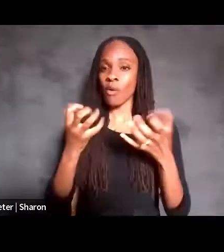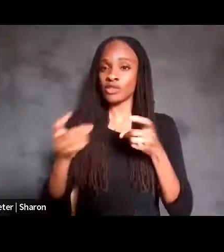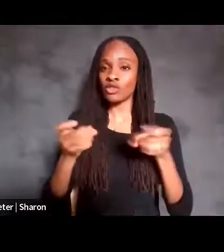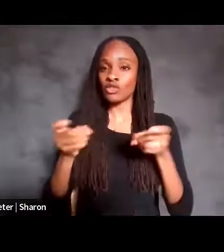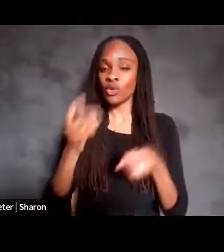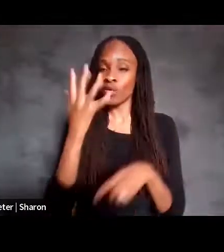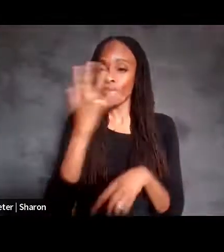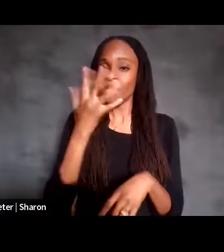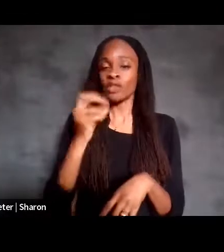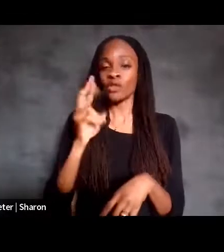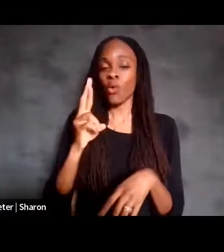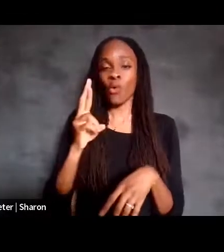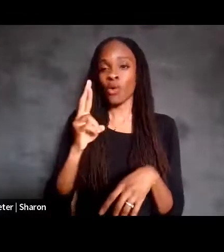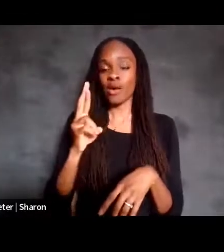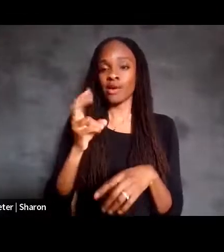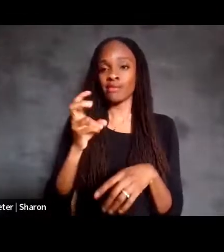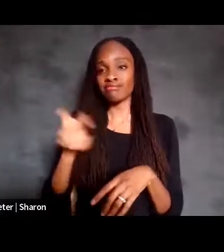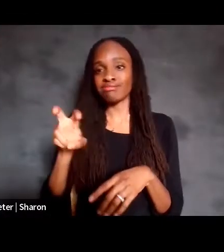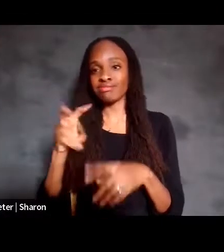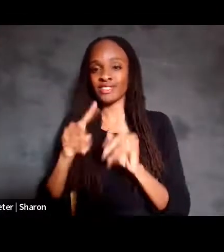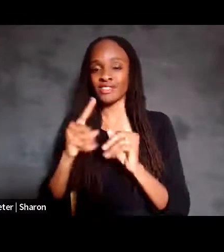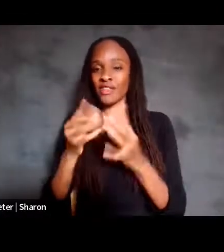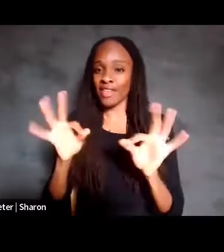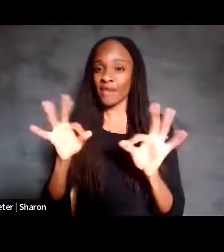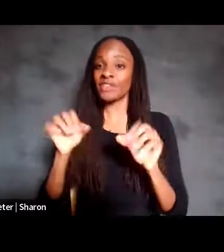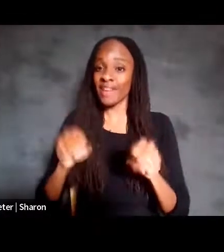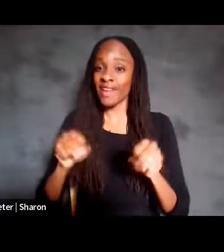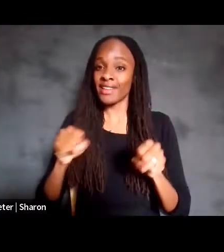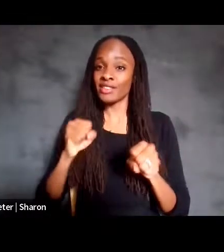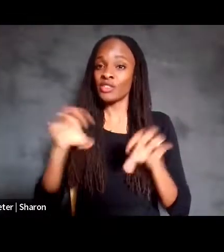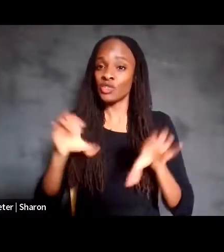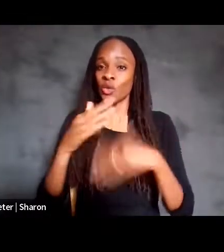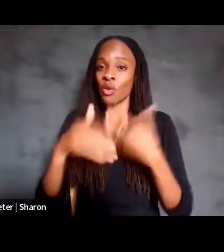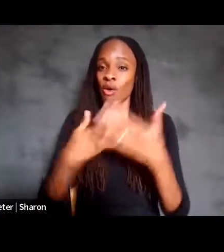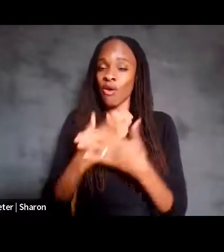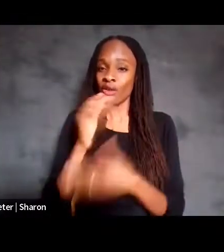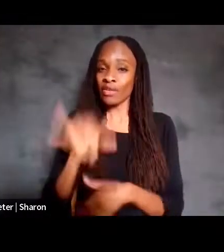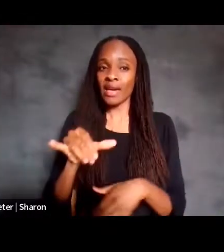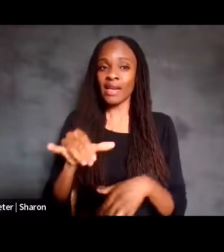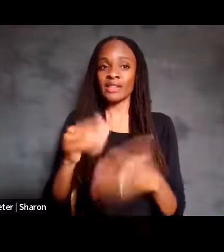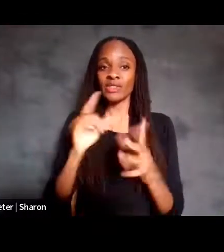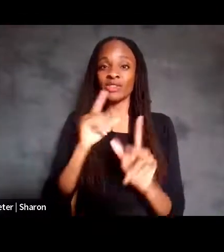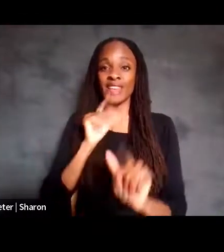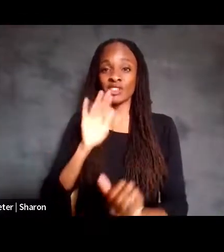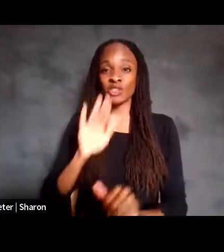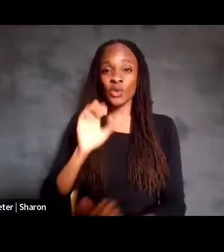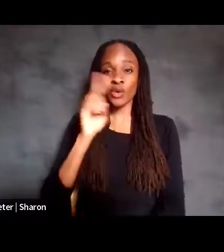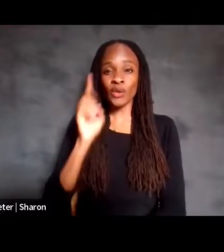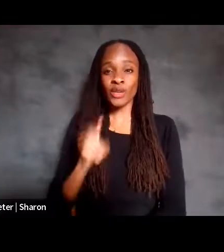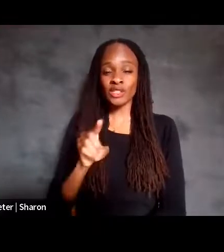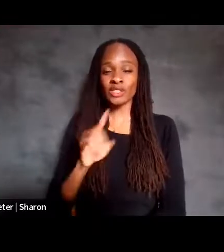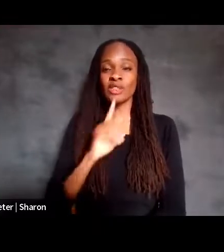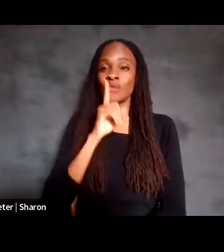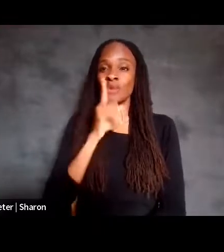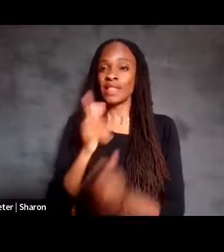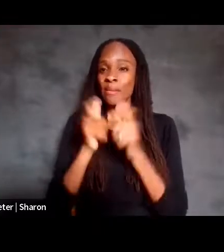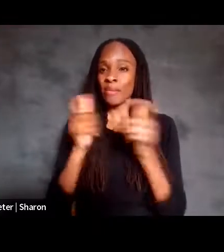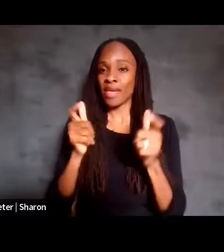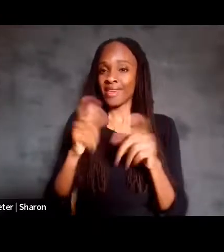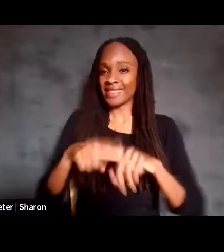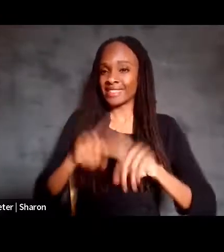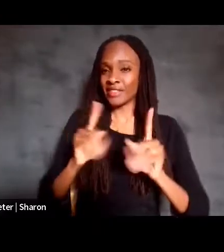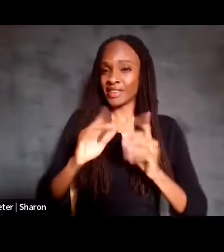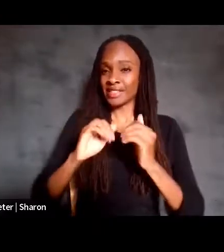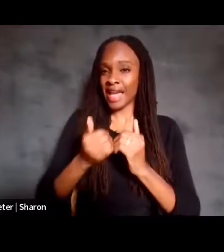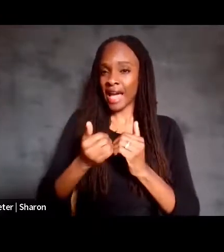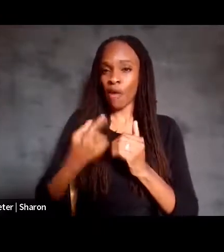or go in a different language or something like that, then it could do all those things. So I'd say that, to answer your question, the really big difference is how are we